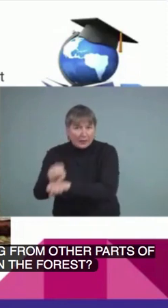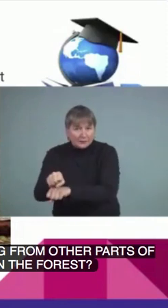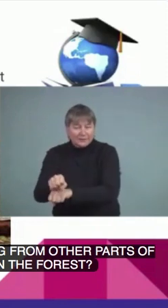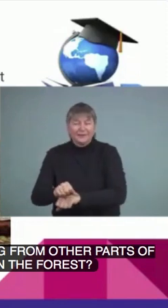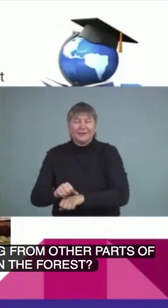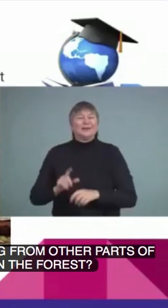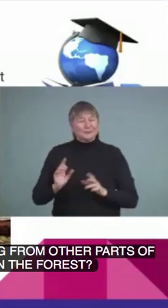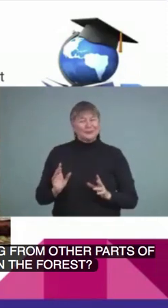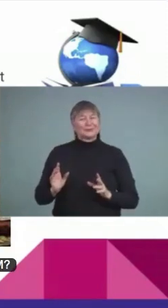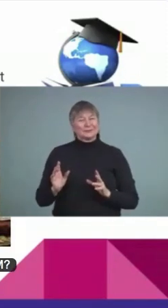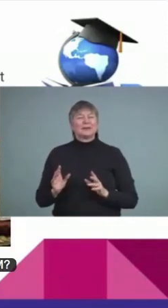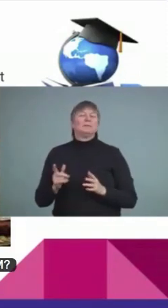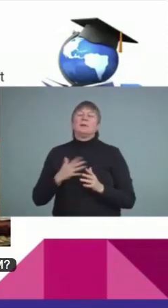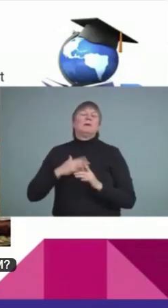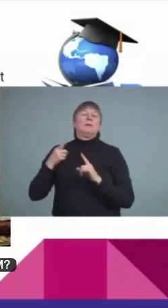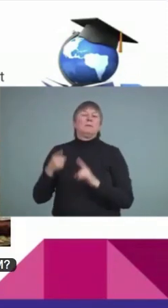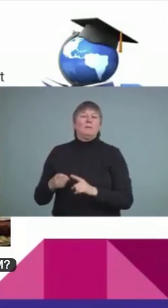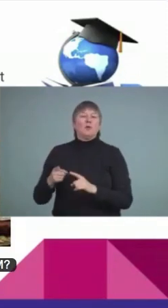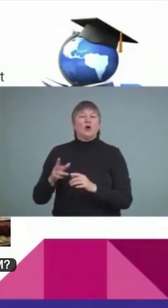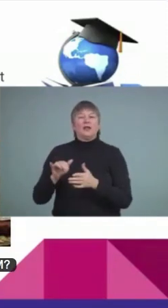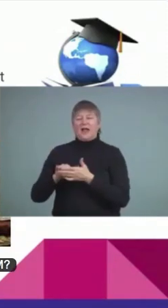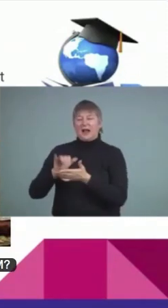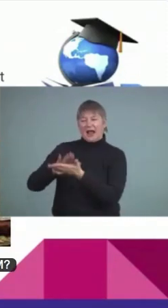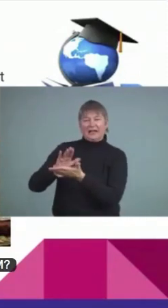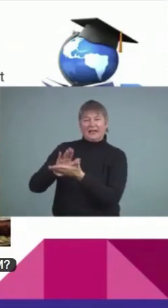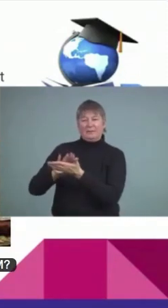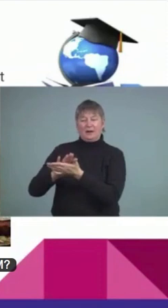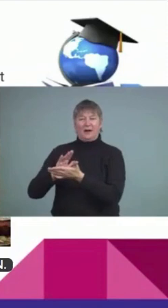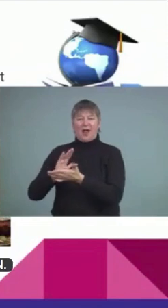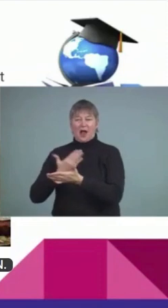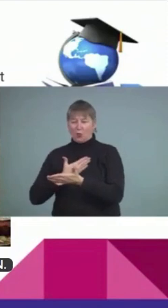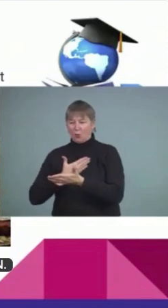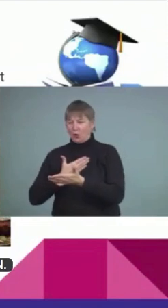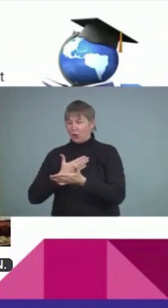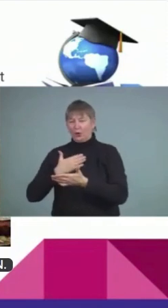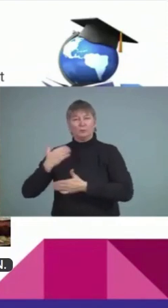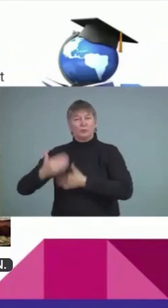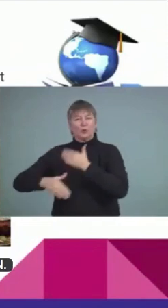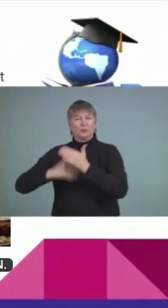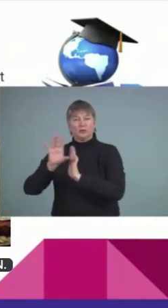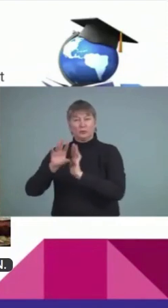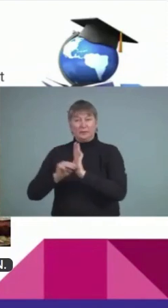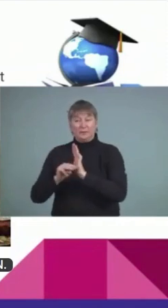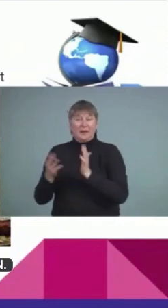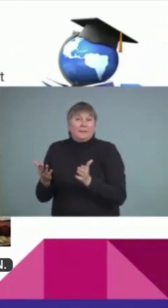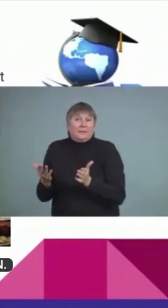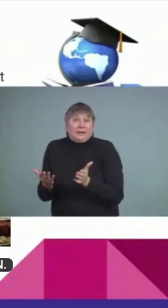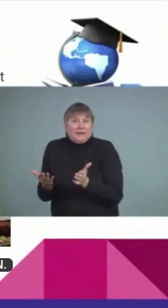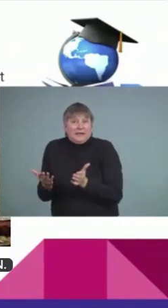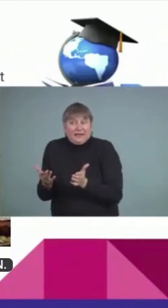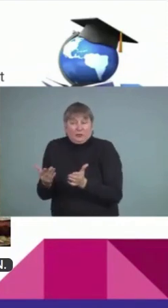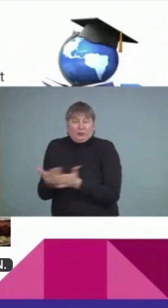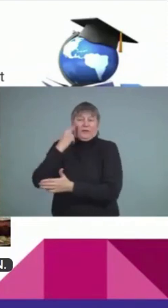So, again, it's just that conversation. Also, things that we think are simple is lunch routines.